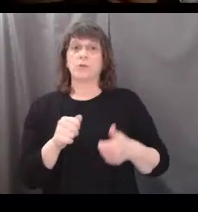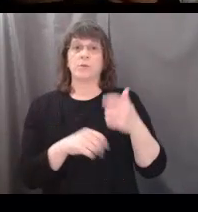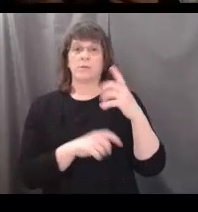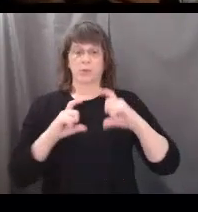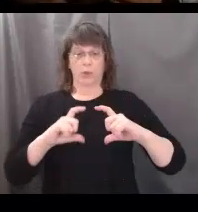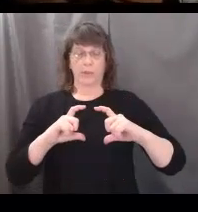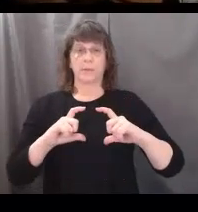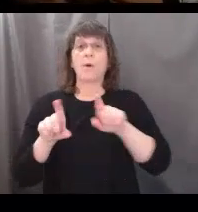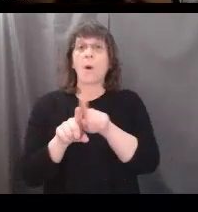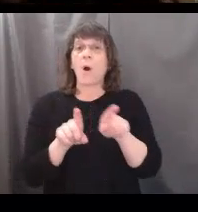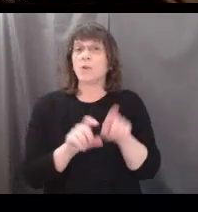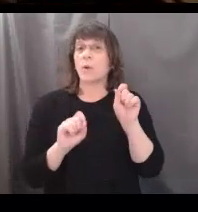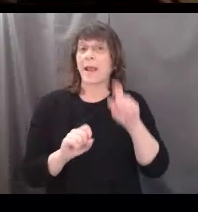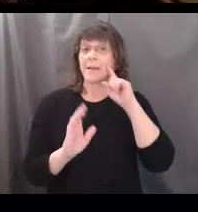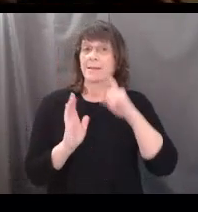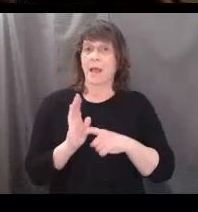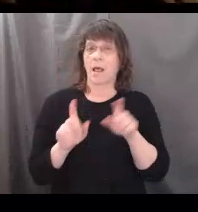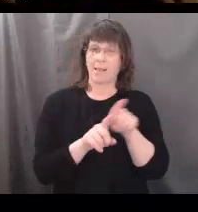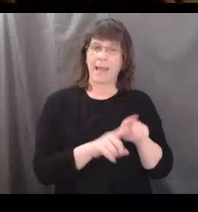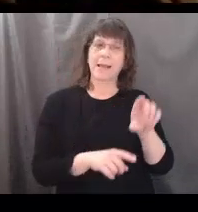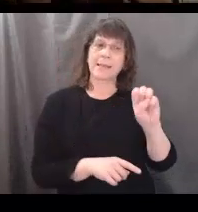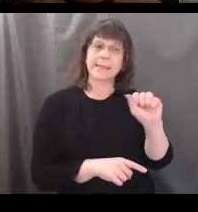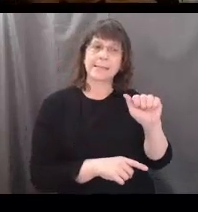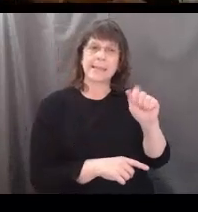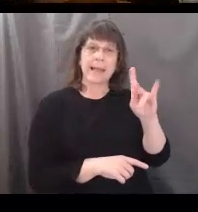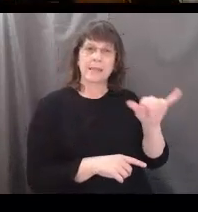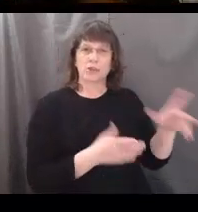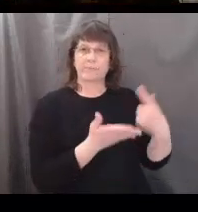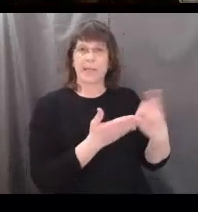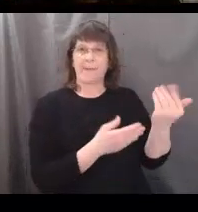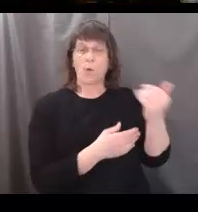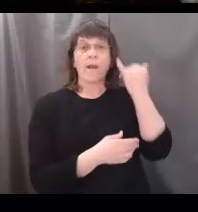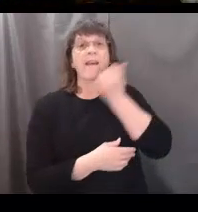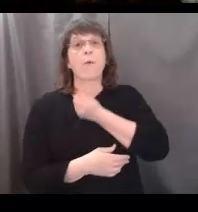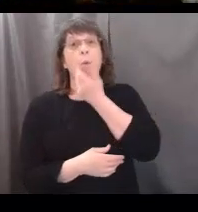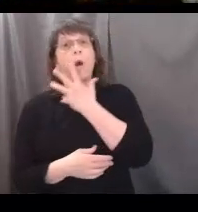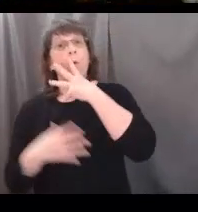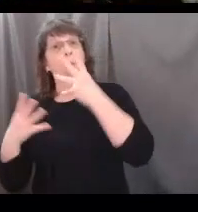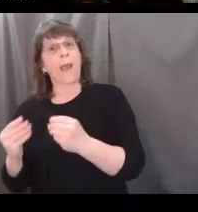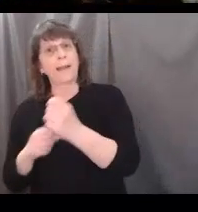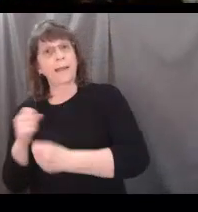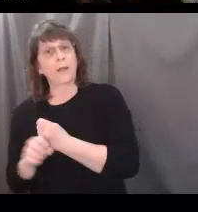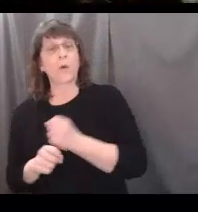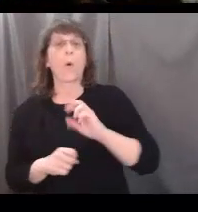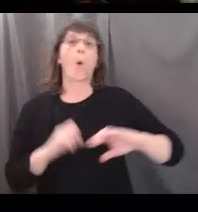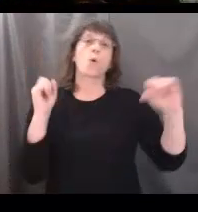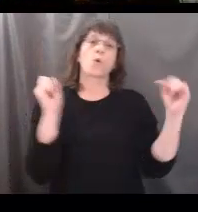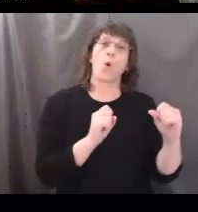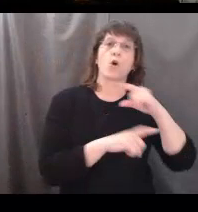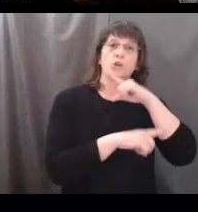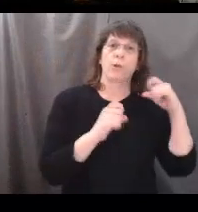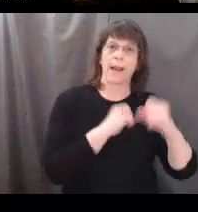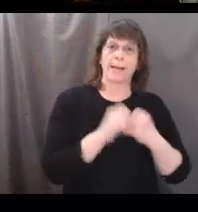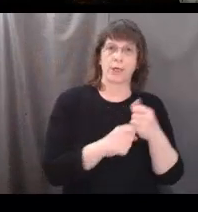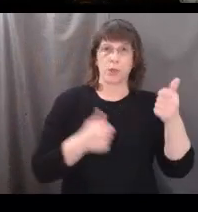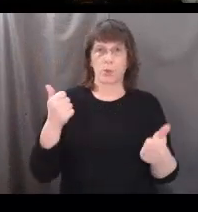We can also tell, as C. Kelsey discussed earlier, if it was a warm and wet year or a cold and dry